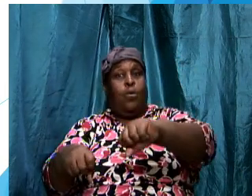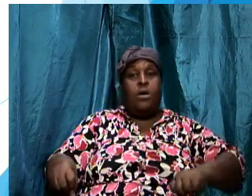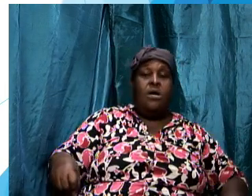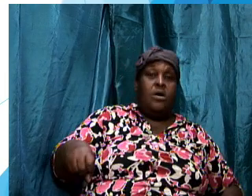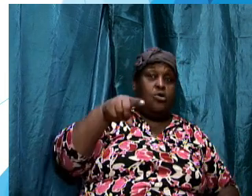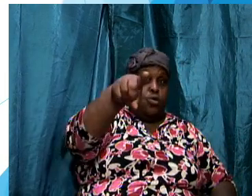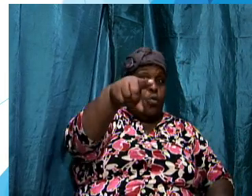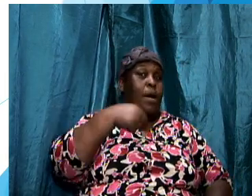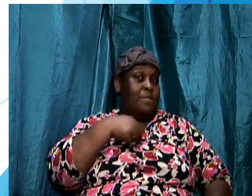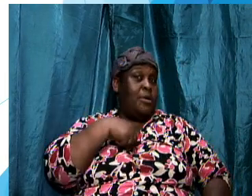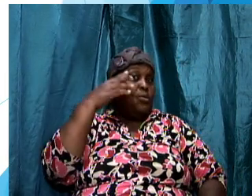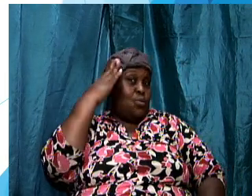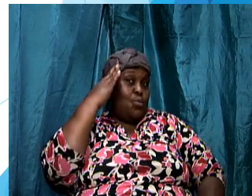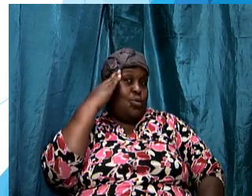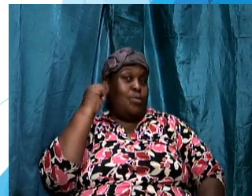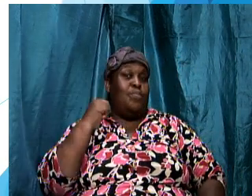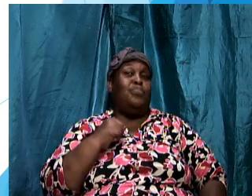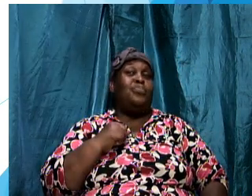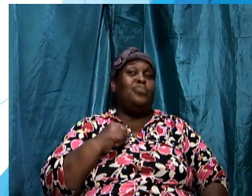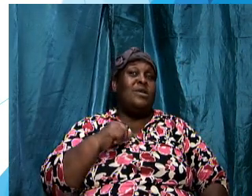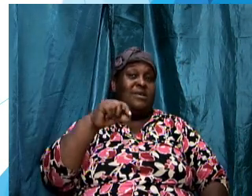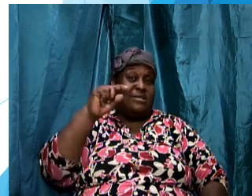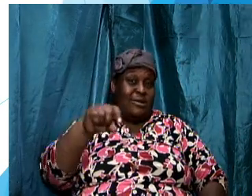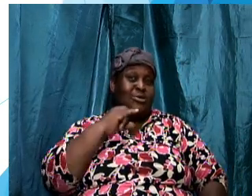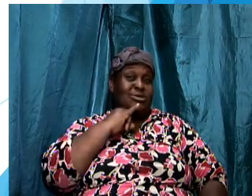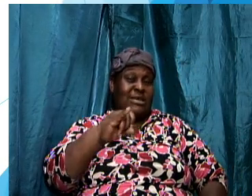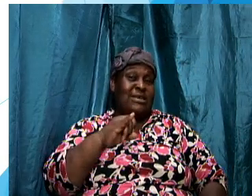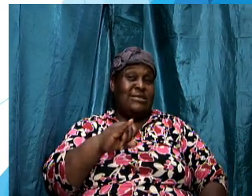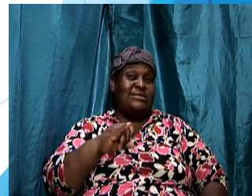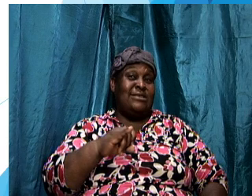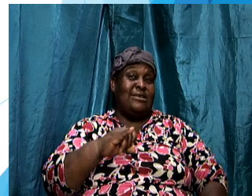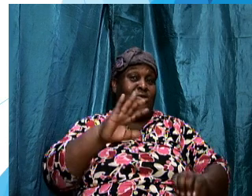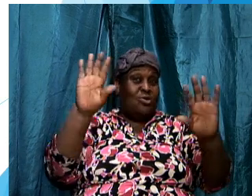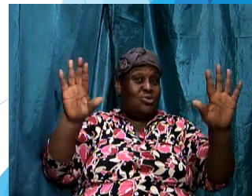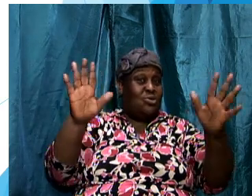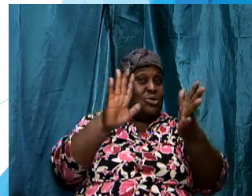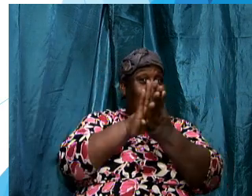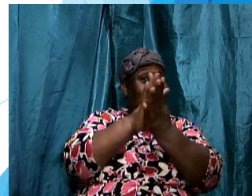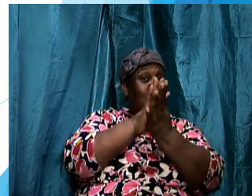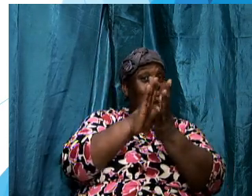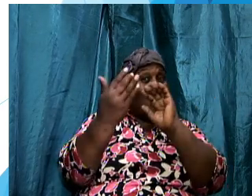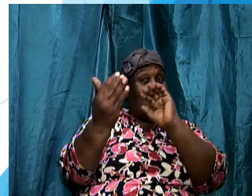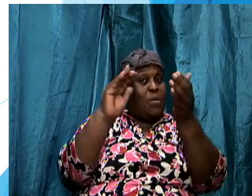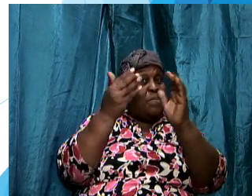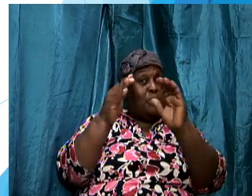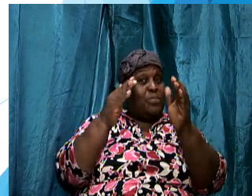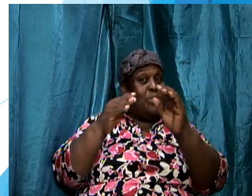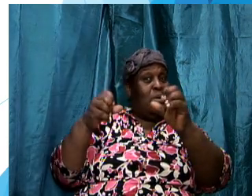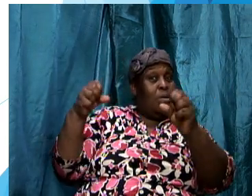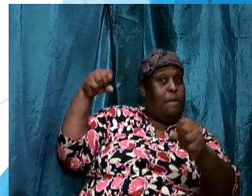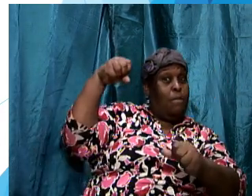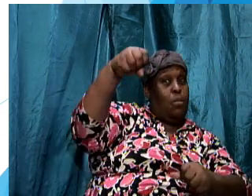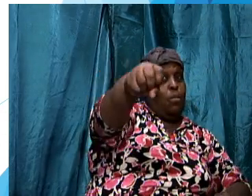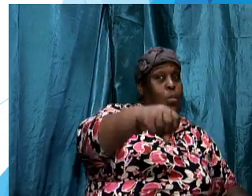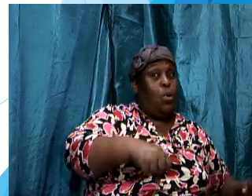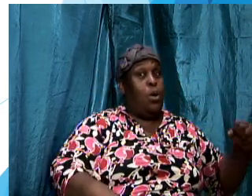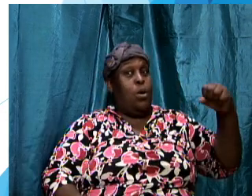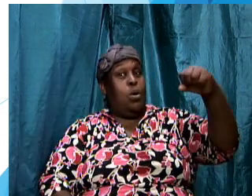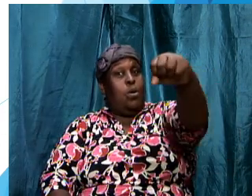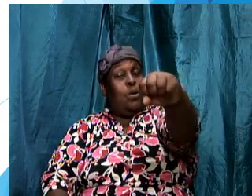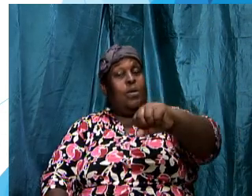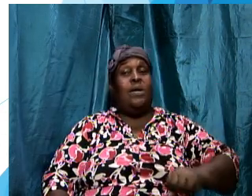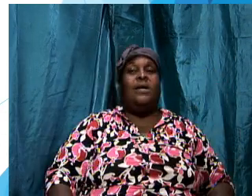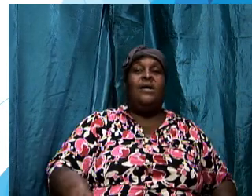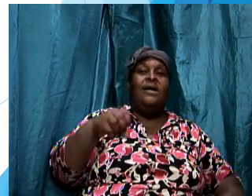though it is vicious now this is like sunday school compared to boxing then then